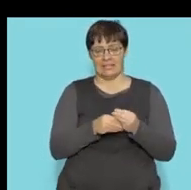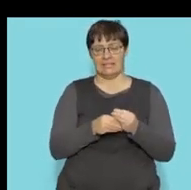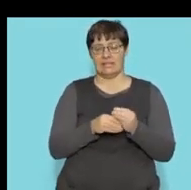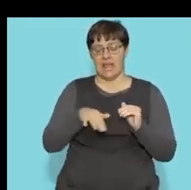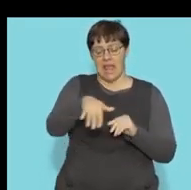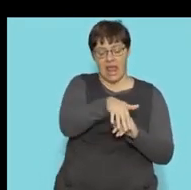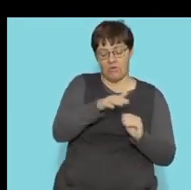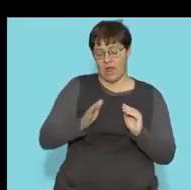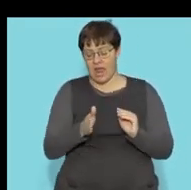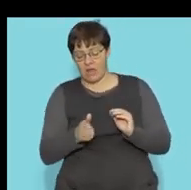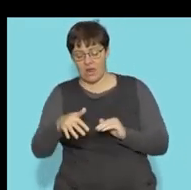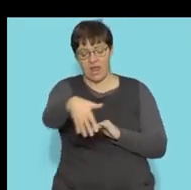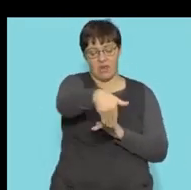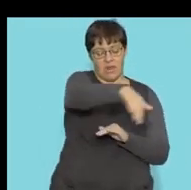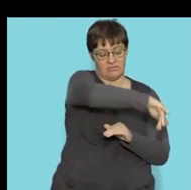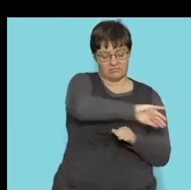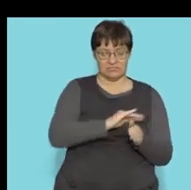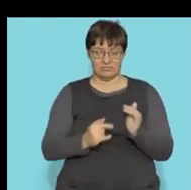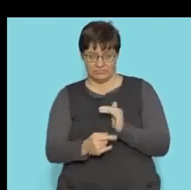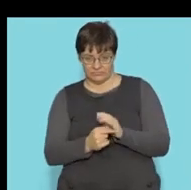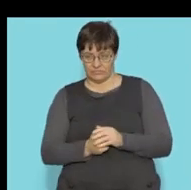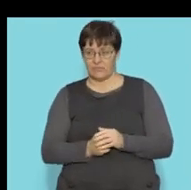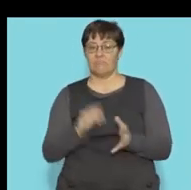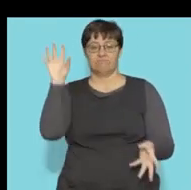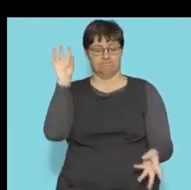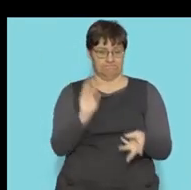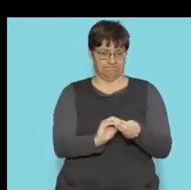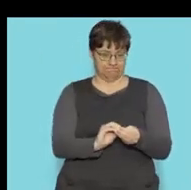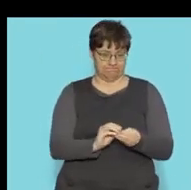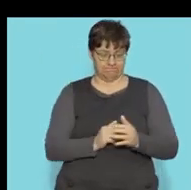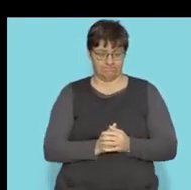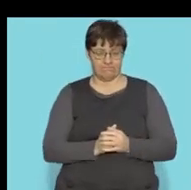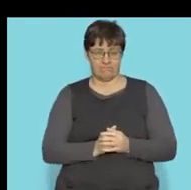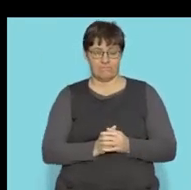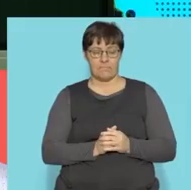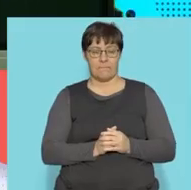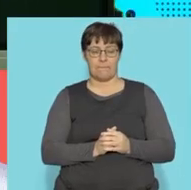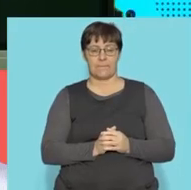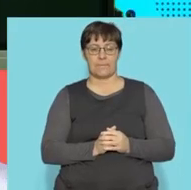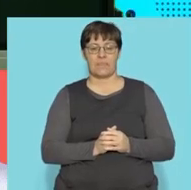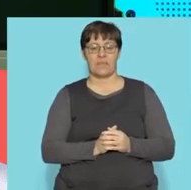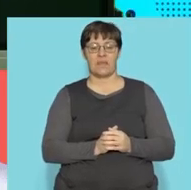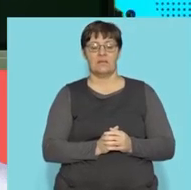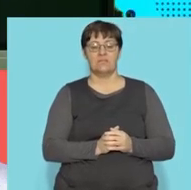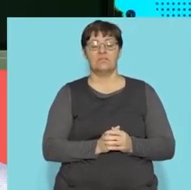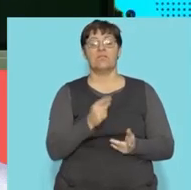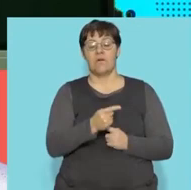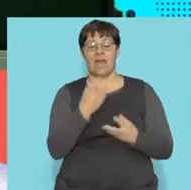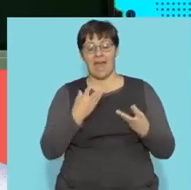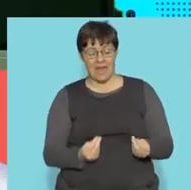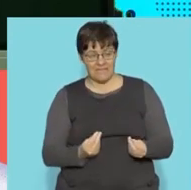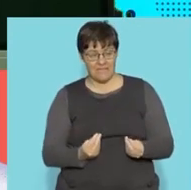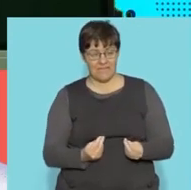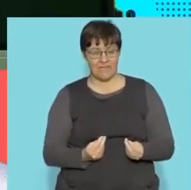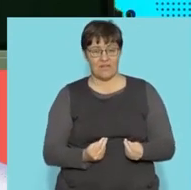areas of each face of a polyhedron together. So everyone, the surface area has got to do